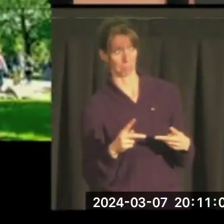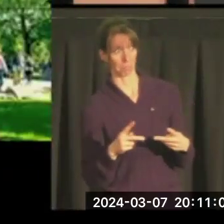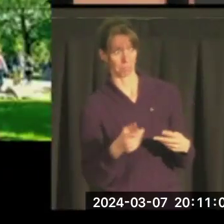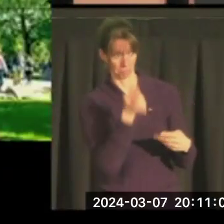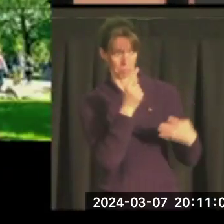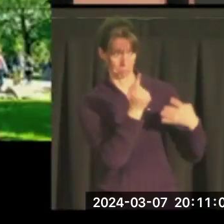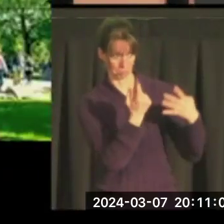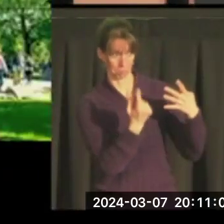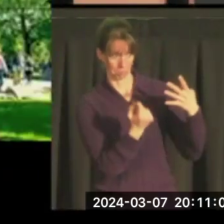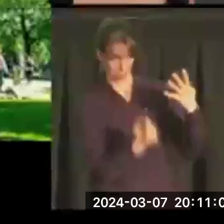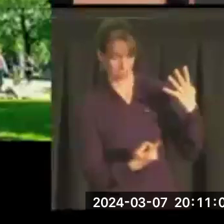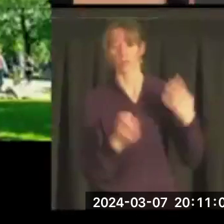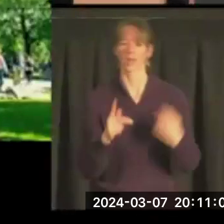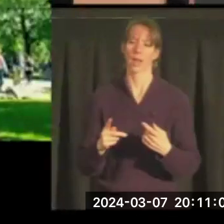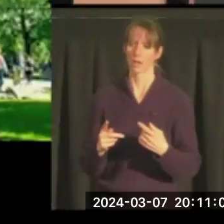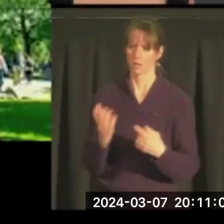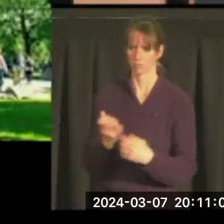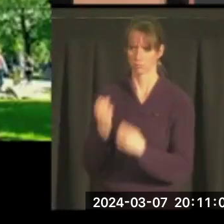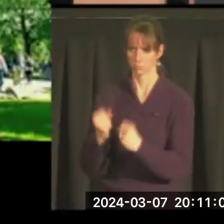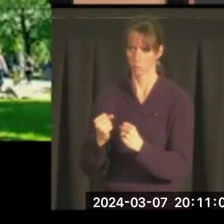that. Well, those are powerful conditions.